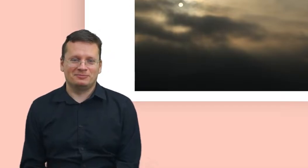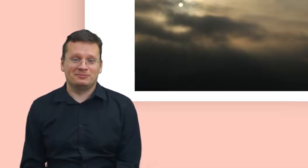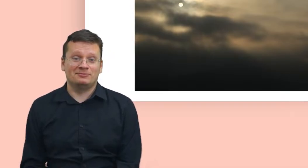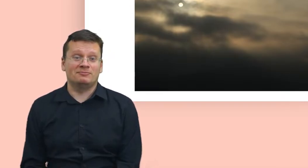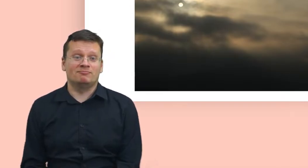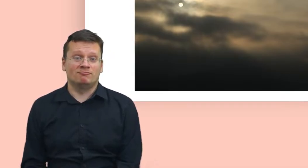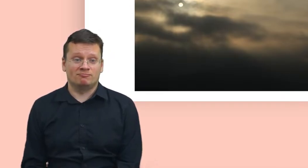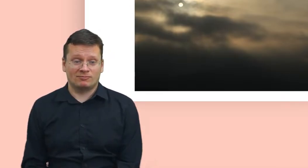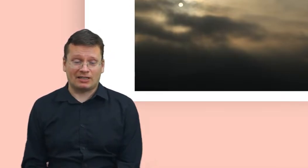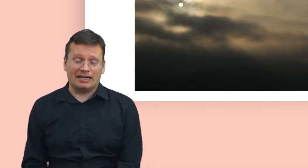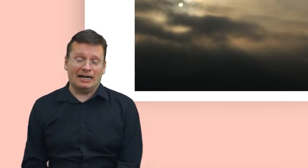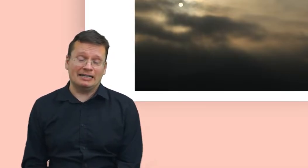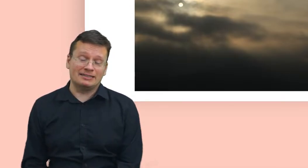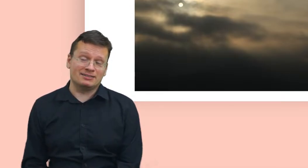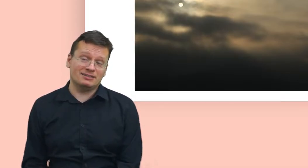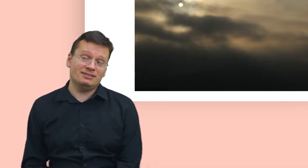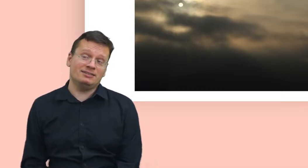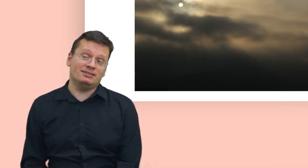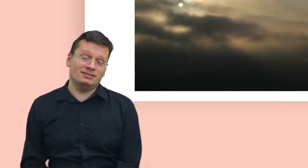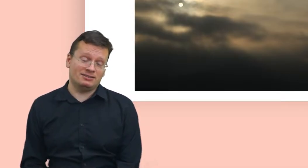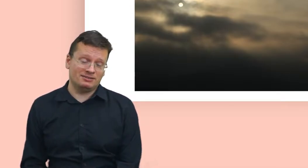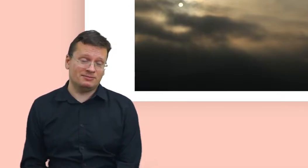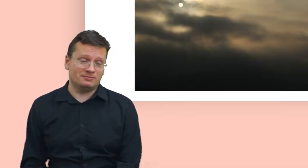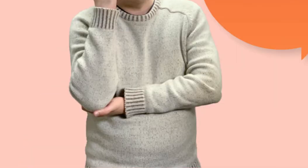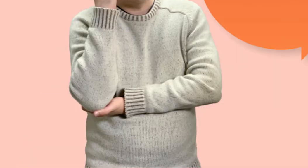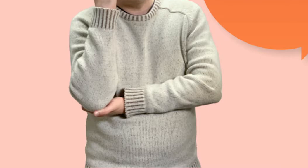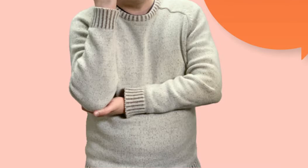royal tombs. I see.